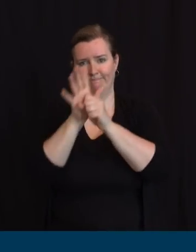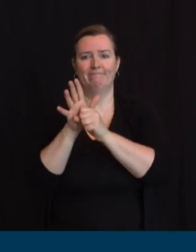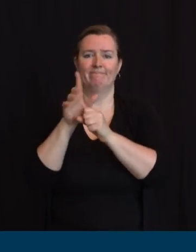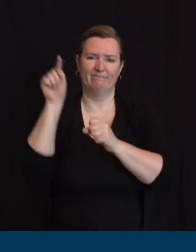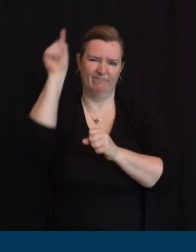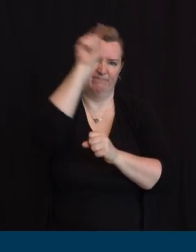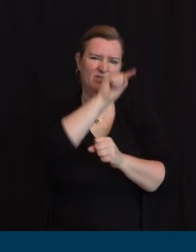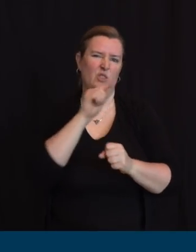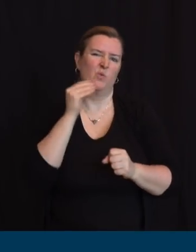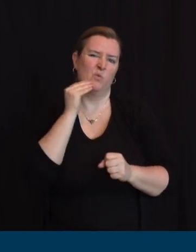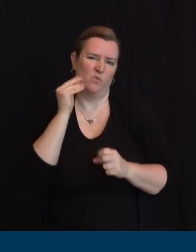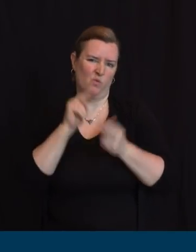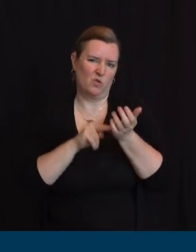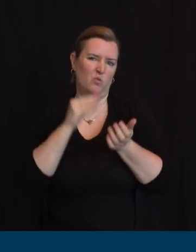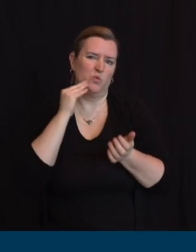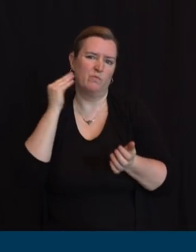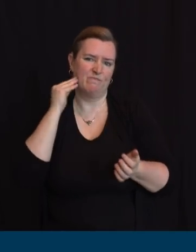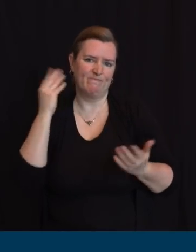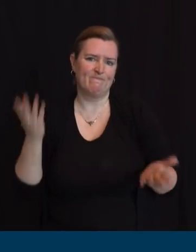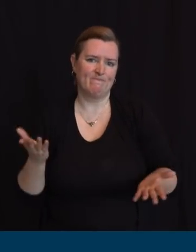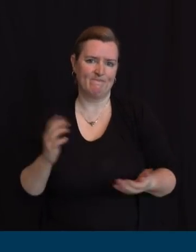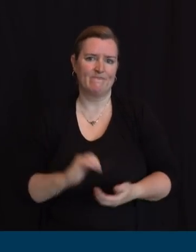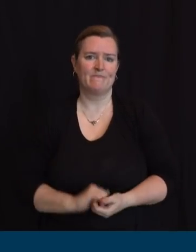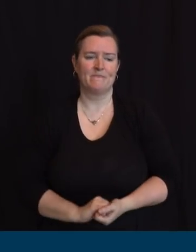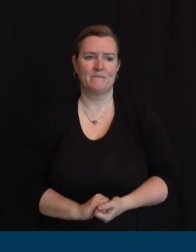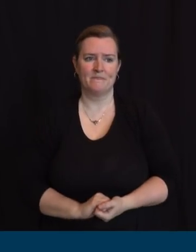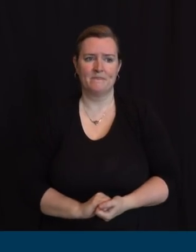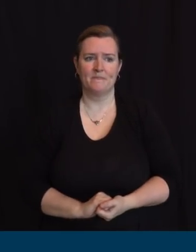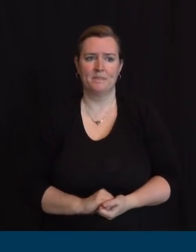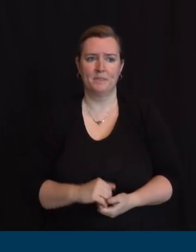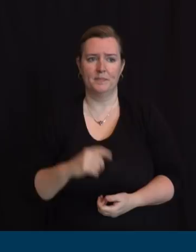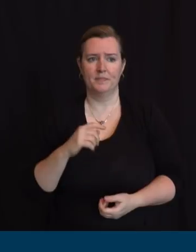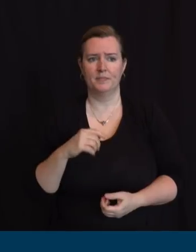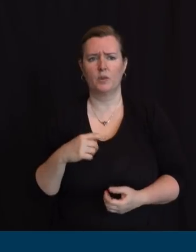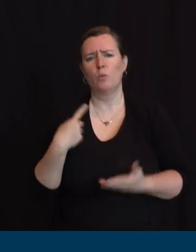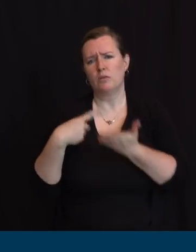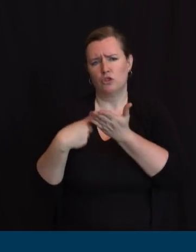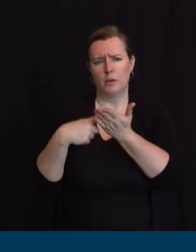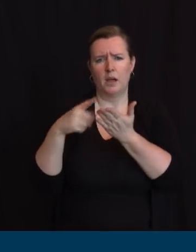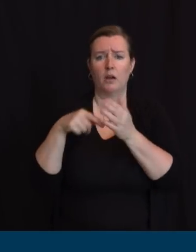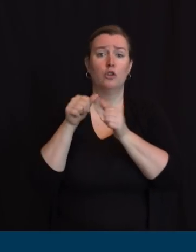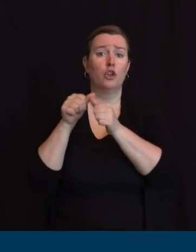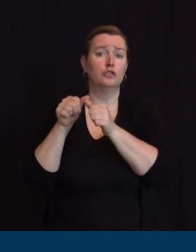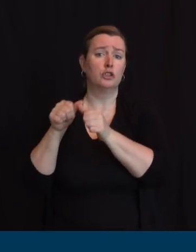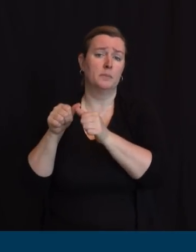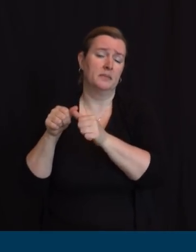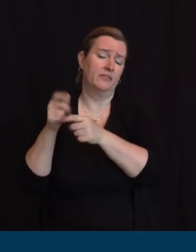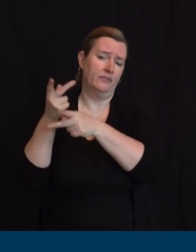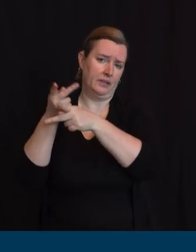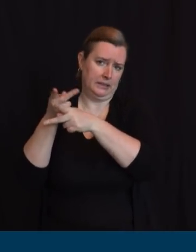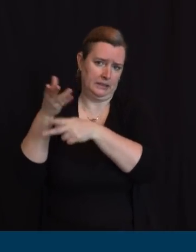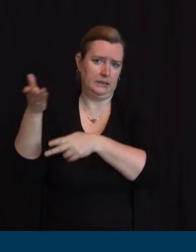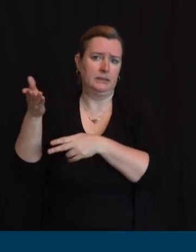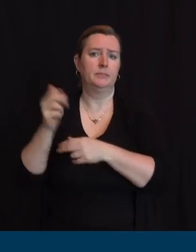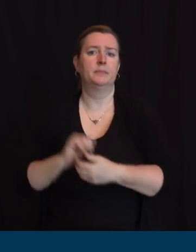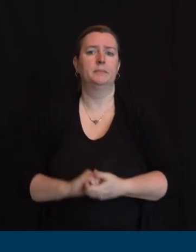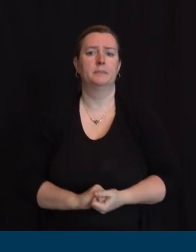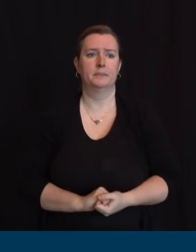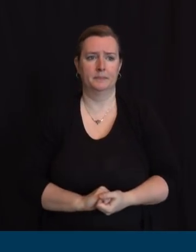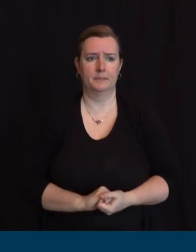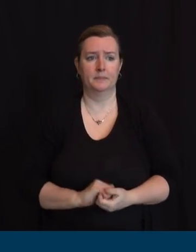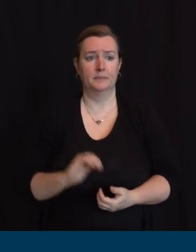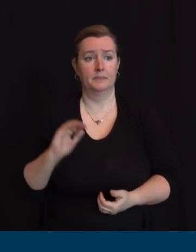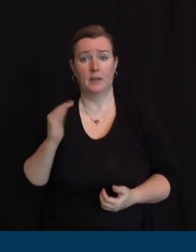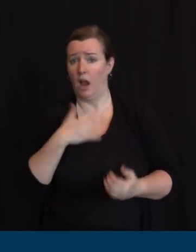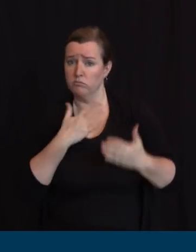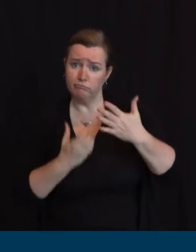about long-term care. It continues to be of greatest concern for us. Since March